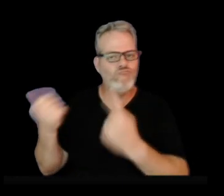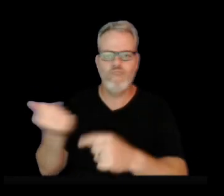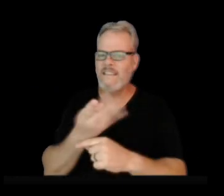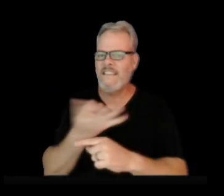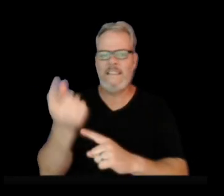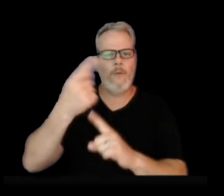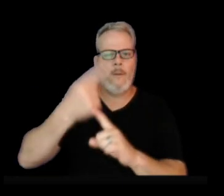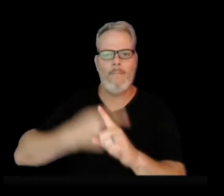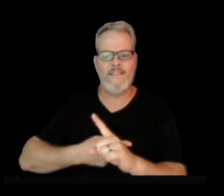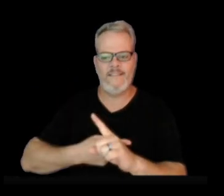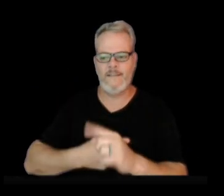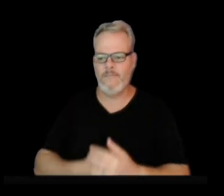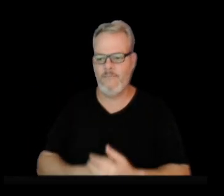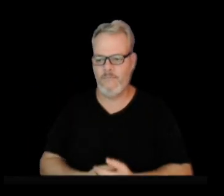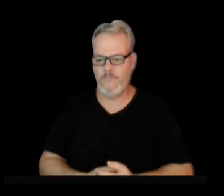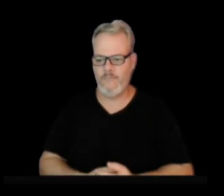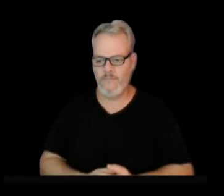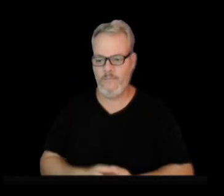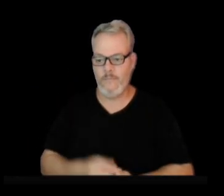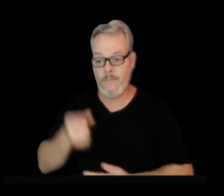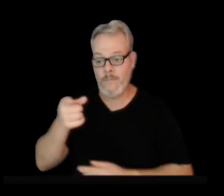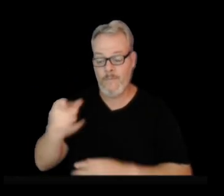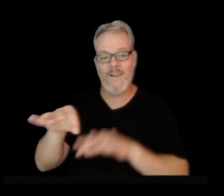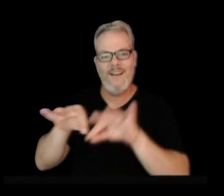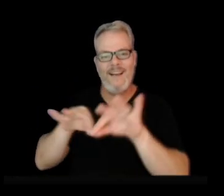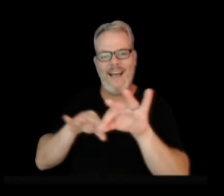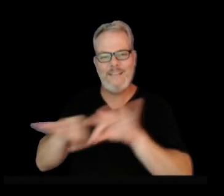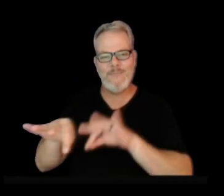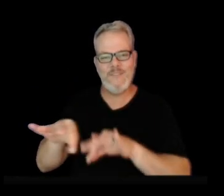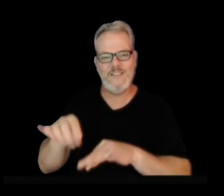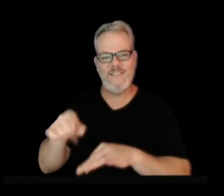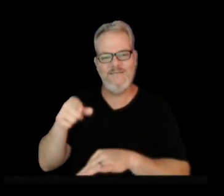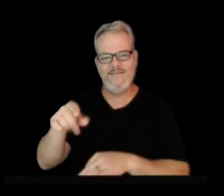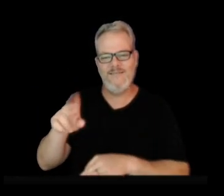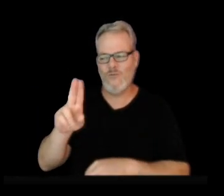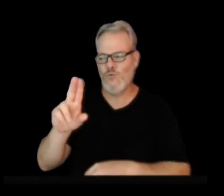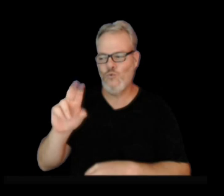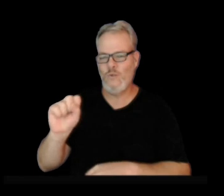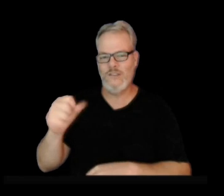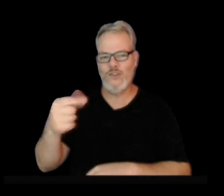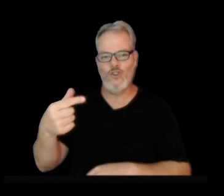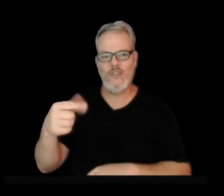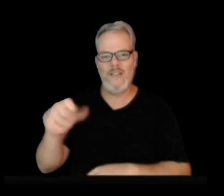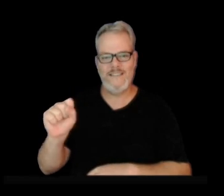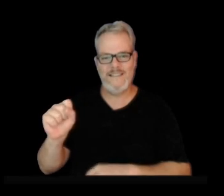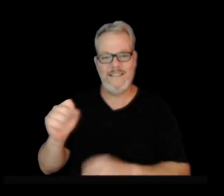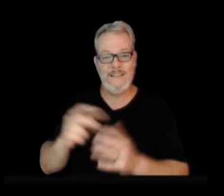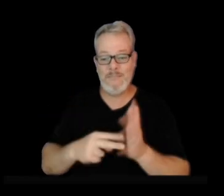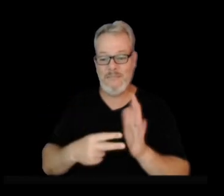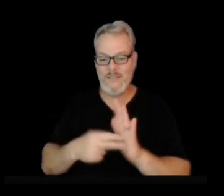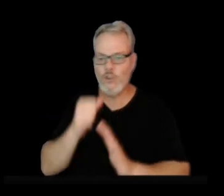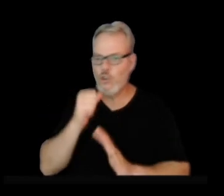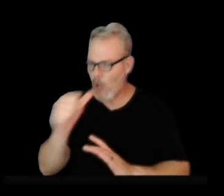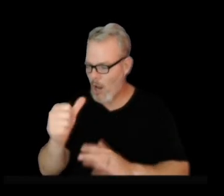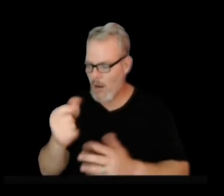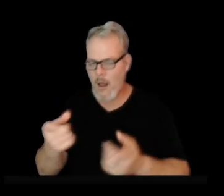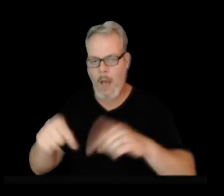explanation from the USGS here of how these local adjustments are not from new magma coming from the summit.